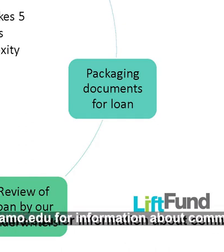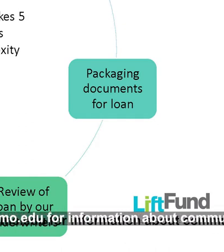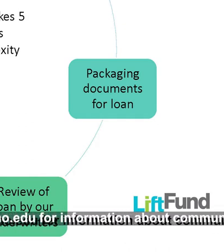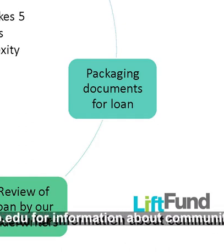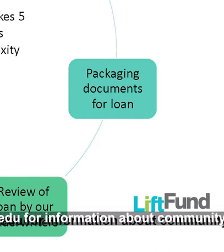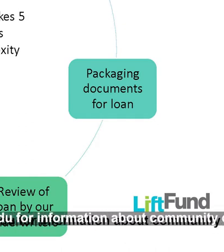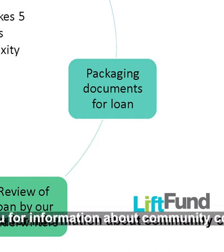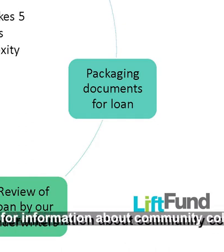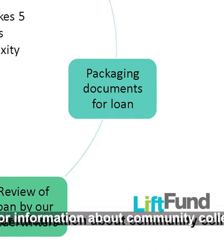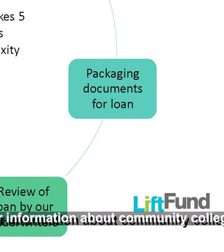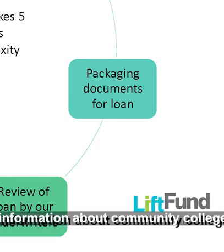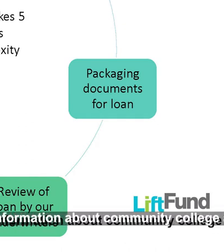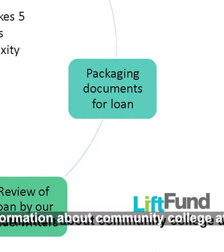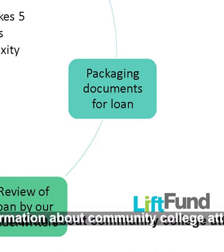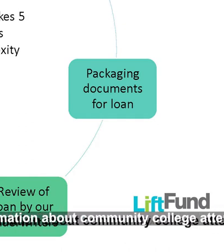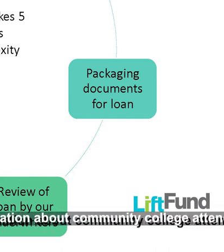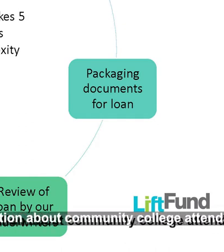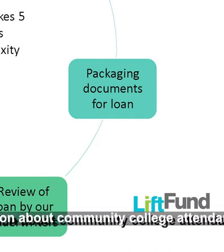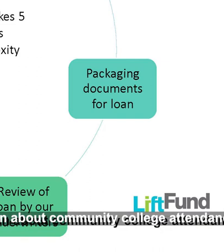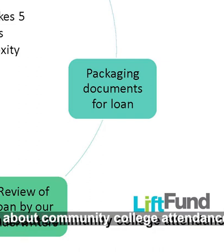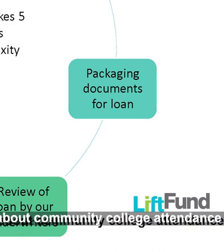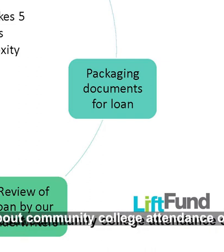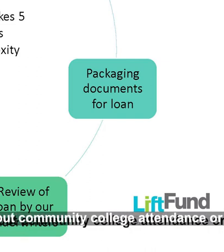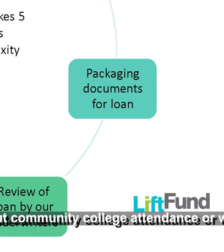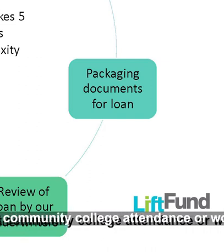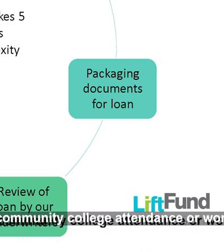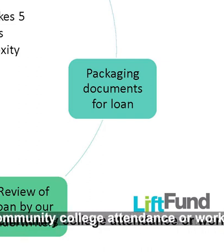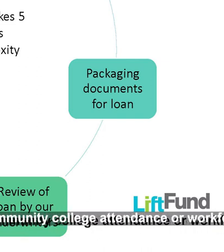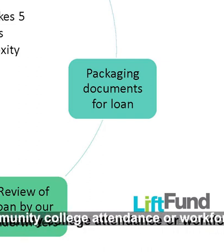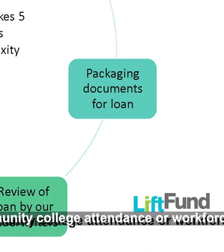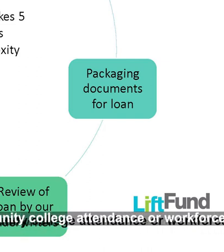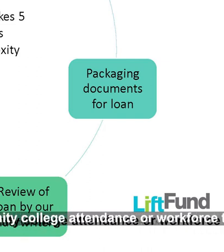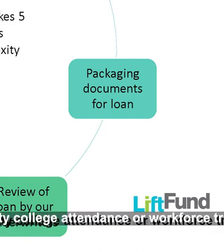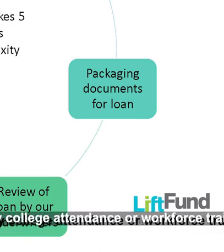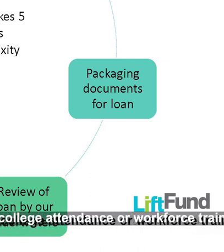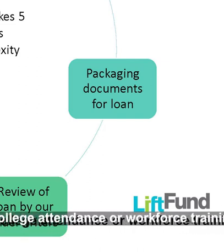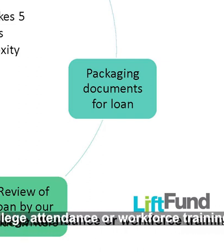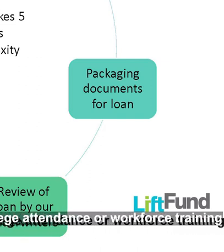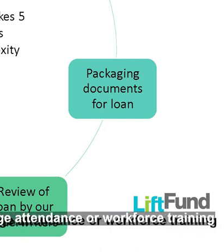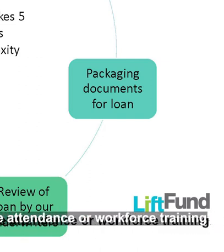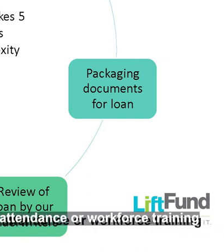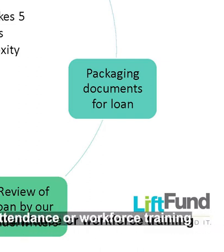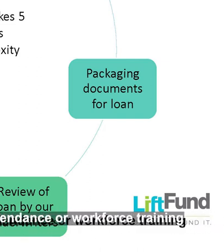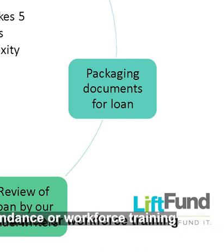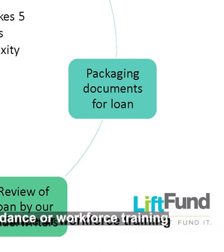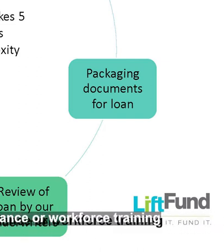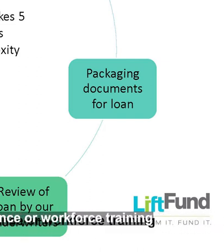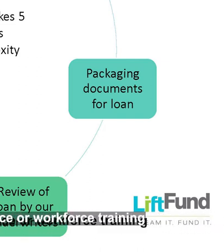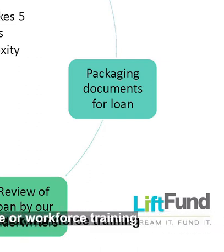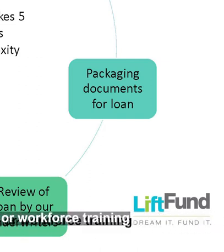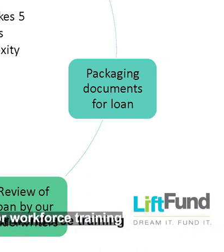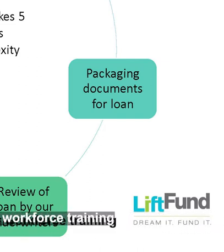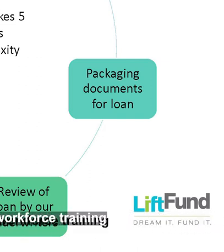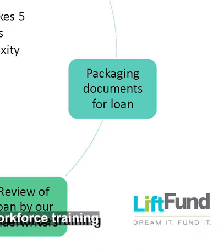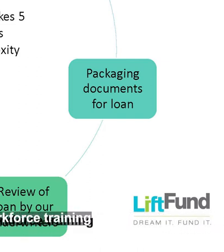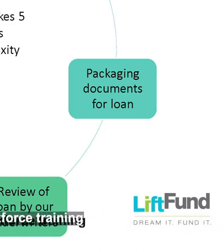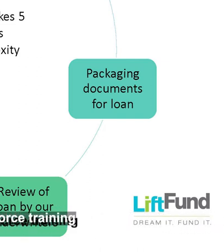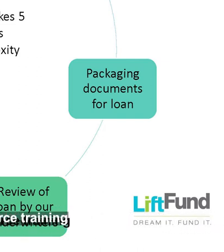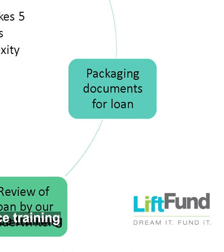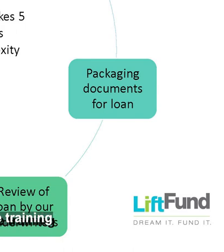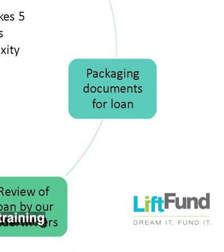we then issue a list of documents that we need. So we don't really need anything up front, but the documents will come after. Once we have a